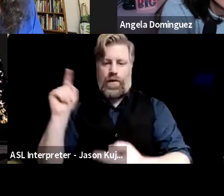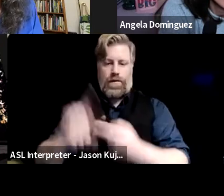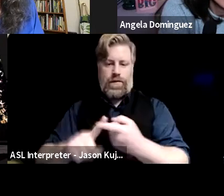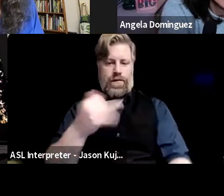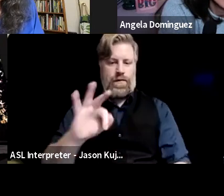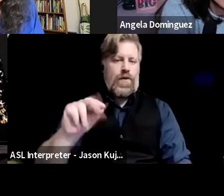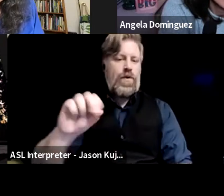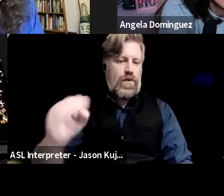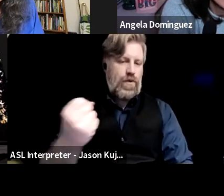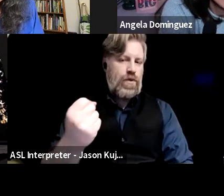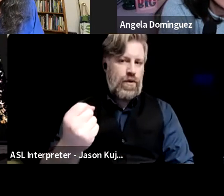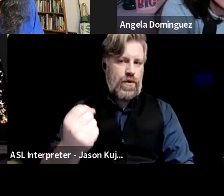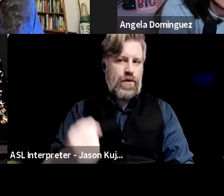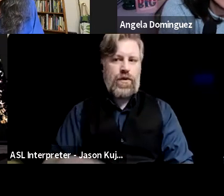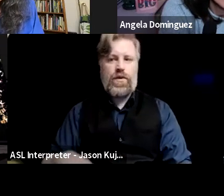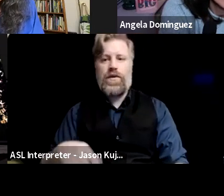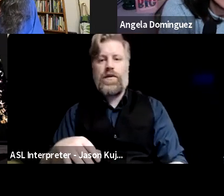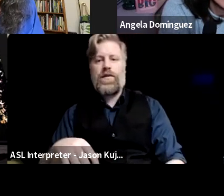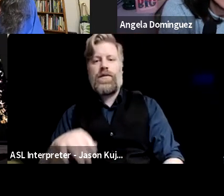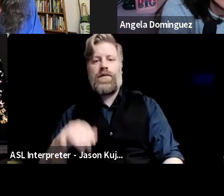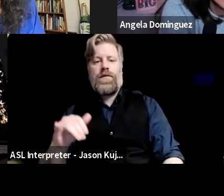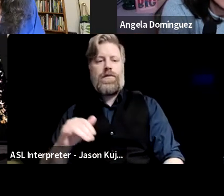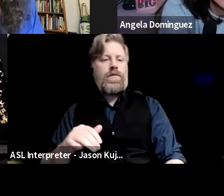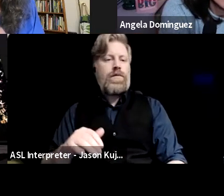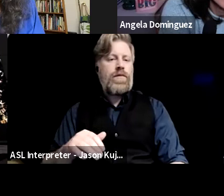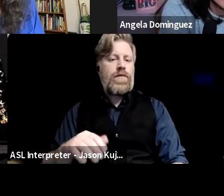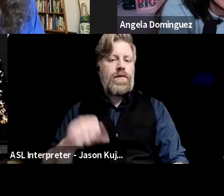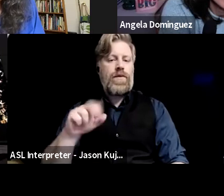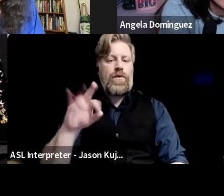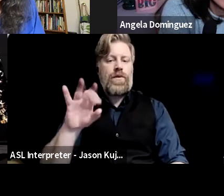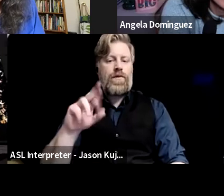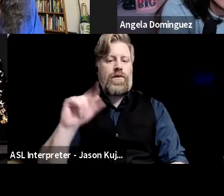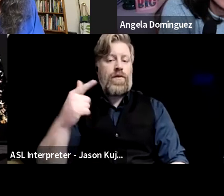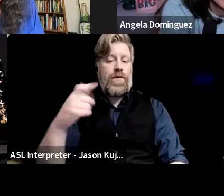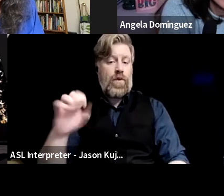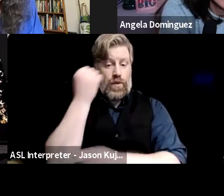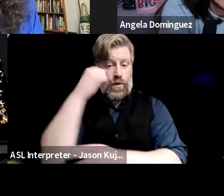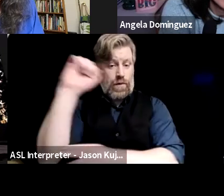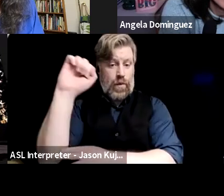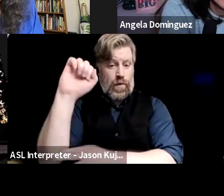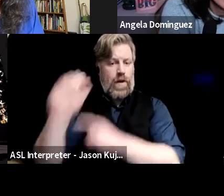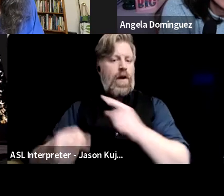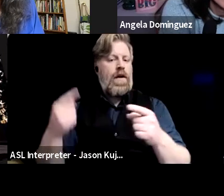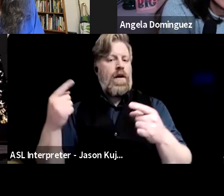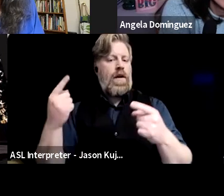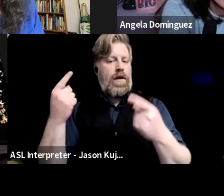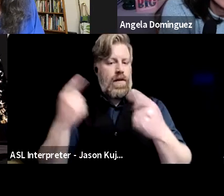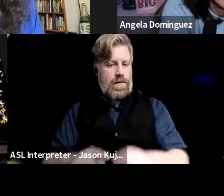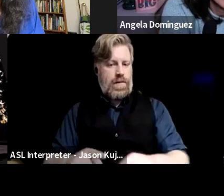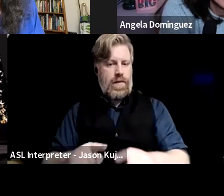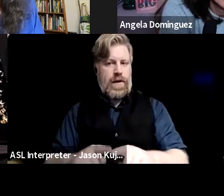the suffrage movement in Cuba was simultaneous with, uh, campaigning